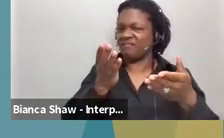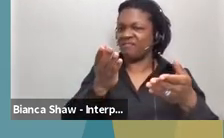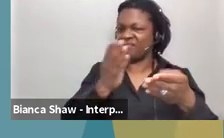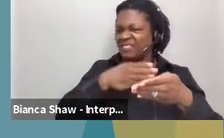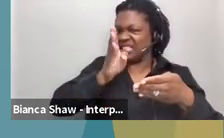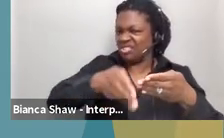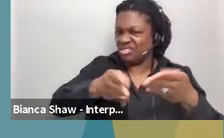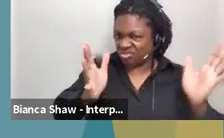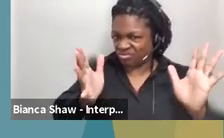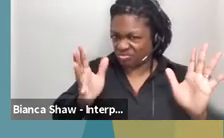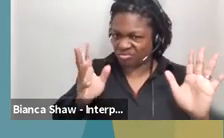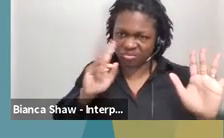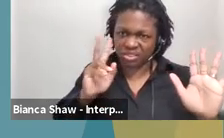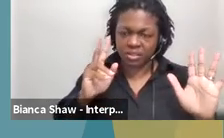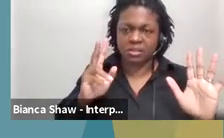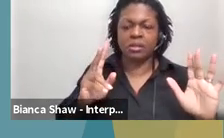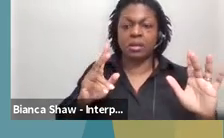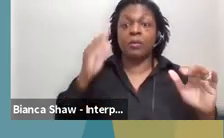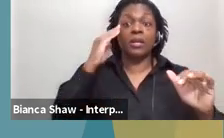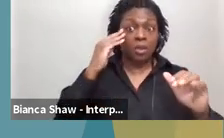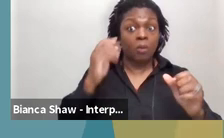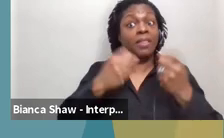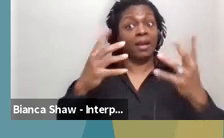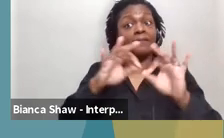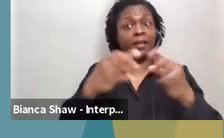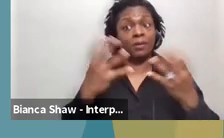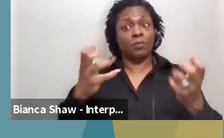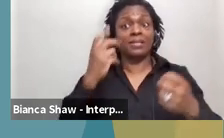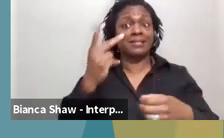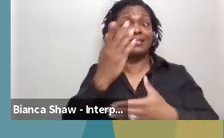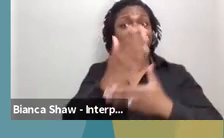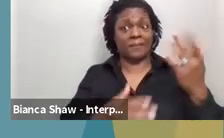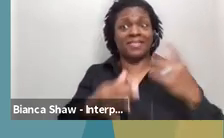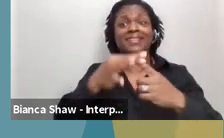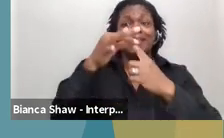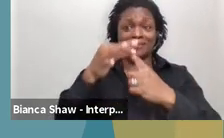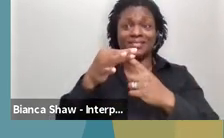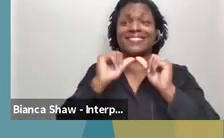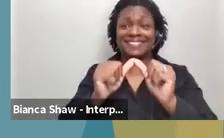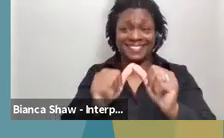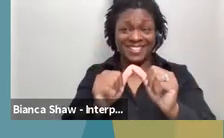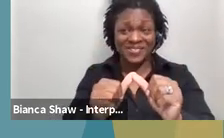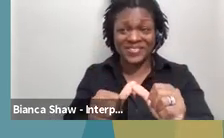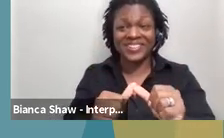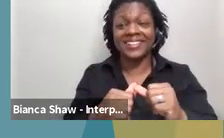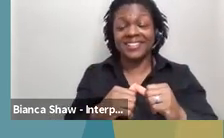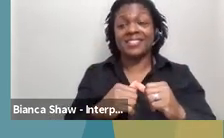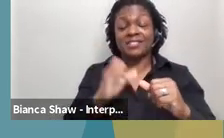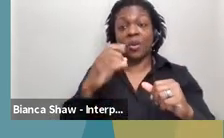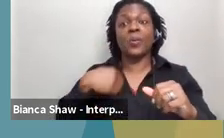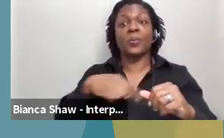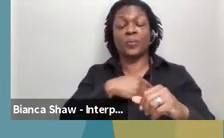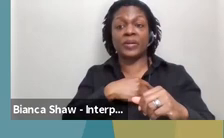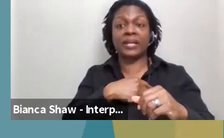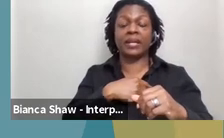families. And we know that a lot of families would like to see some of these exceptions, um, continue. So we are looking